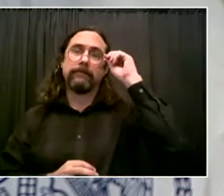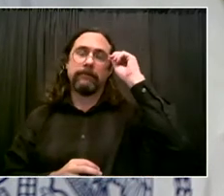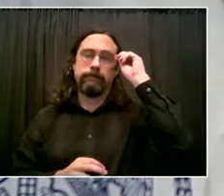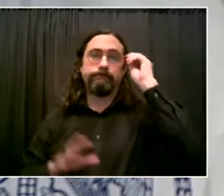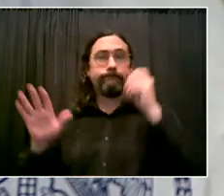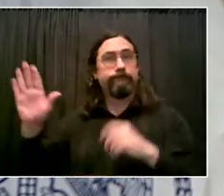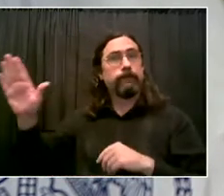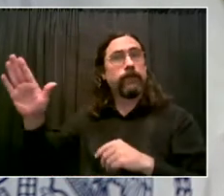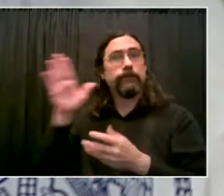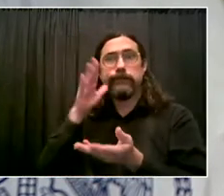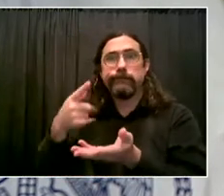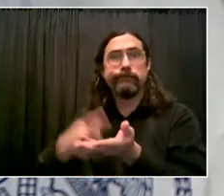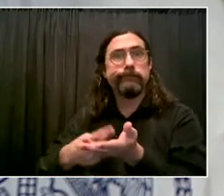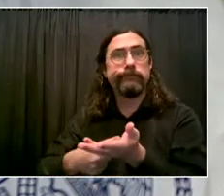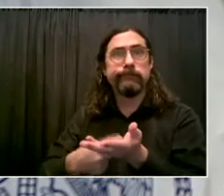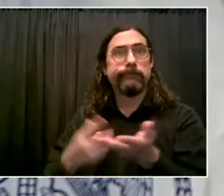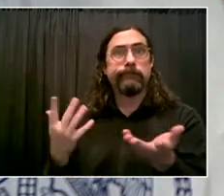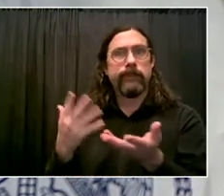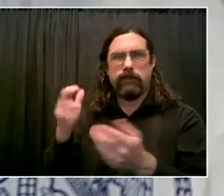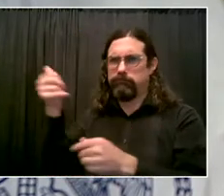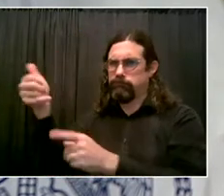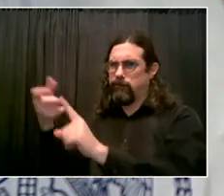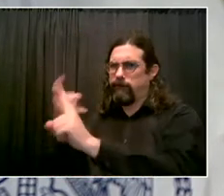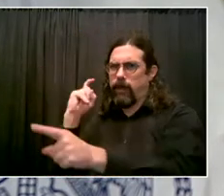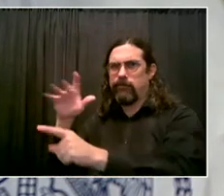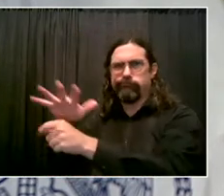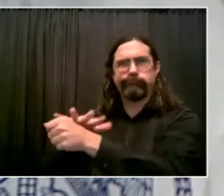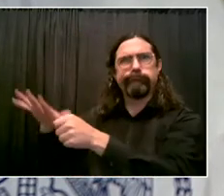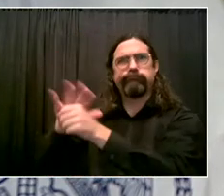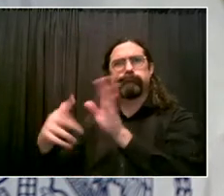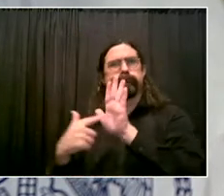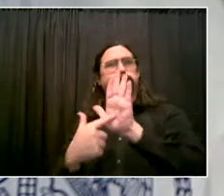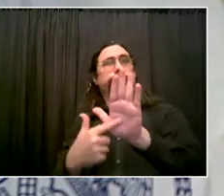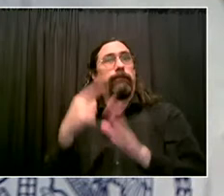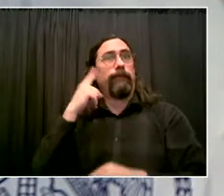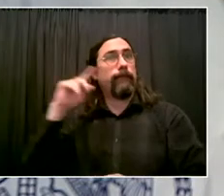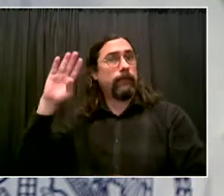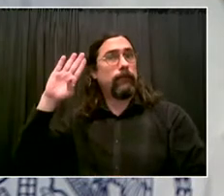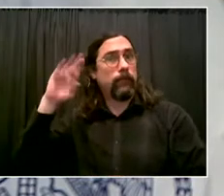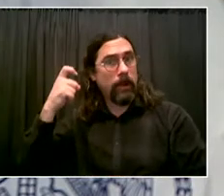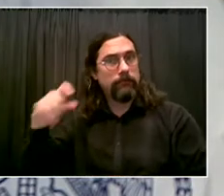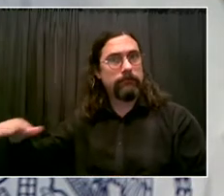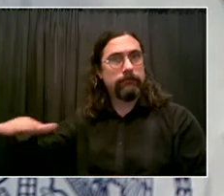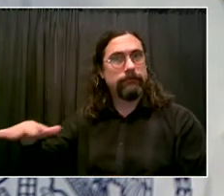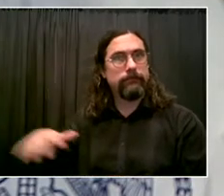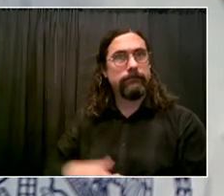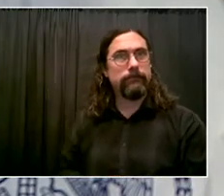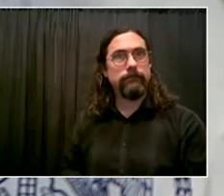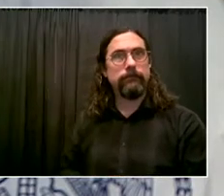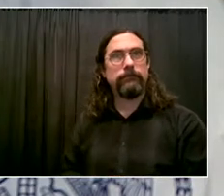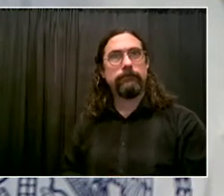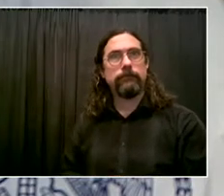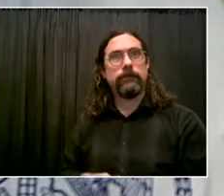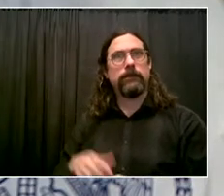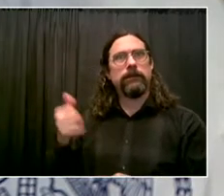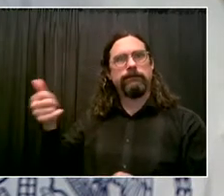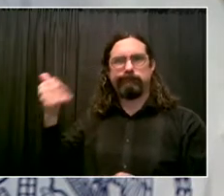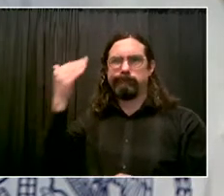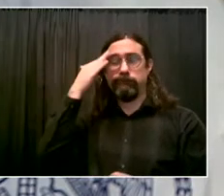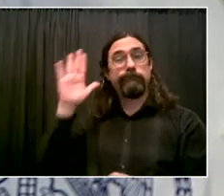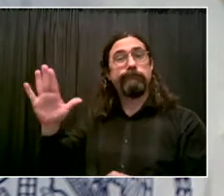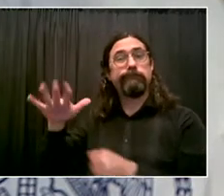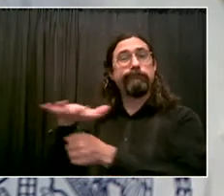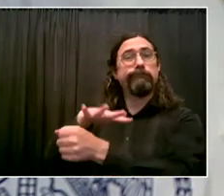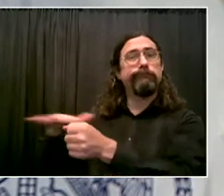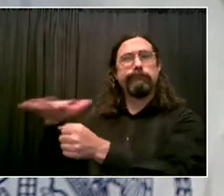Bronx that is dealing with so many challenges and knows too well the pain of gun violence, but she has been a difference maker as